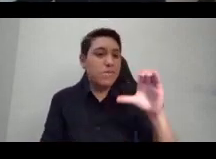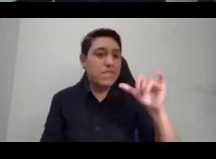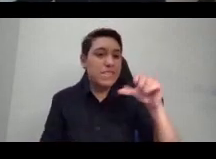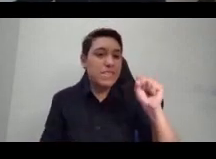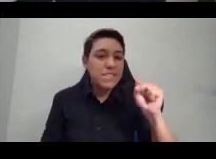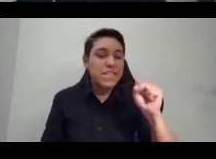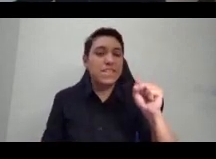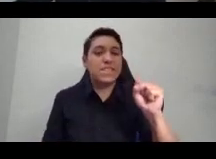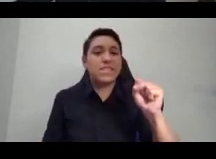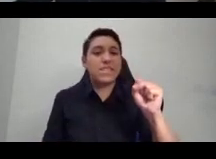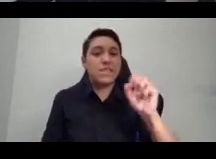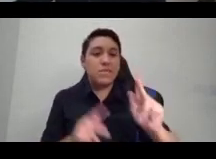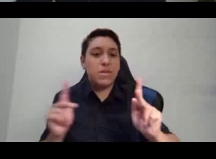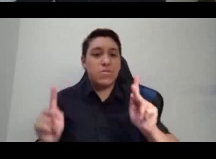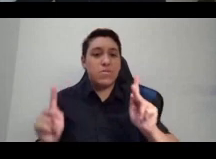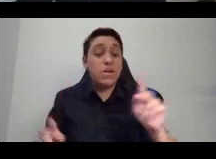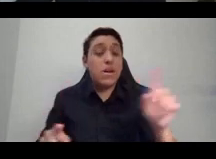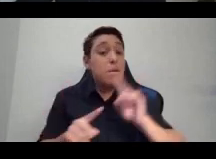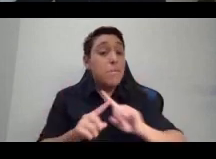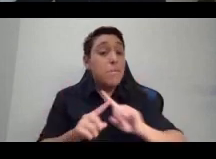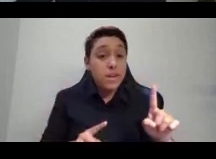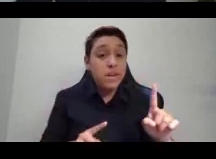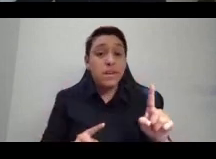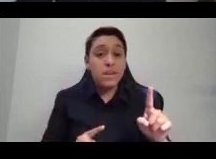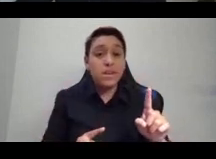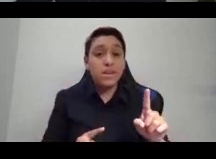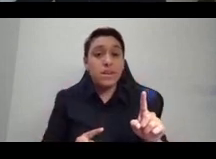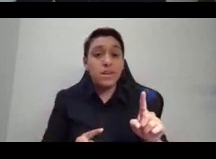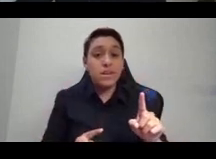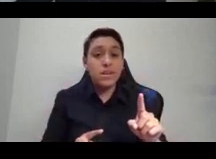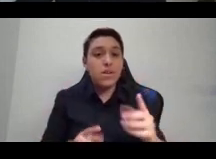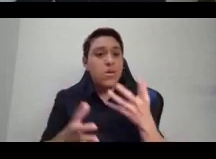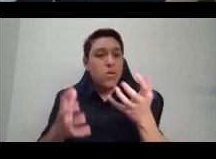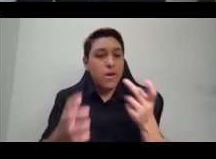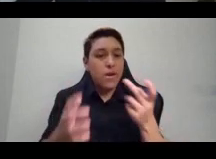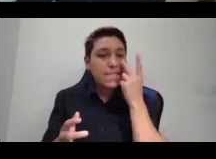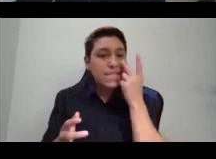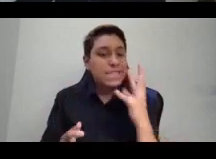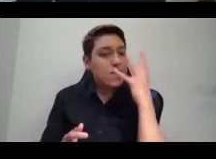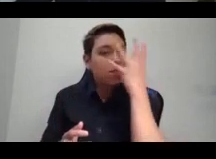but instead the beautiful depictions that we can create for ourselves.